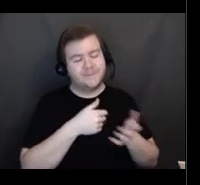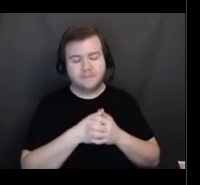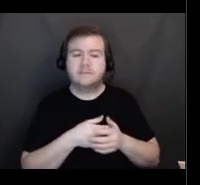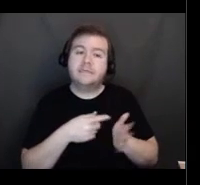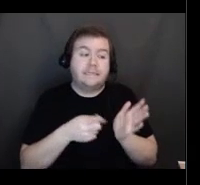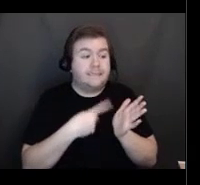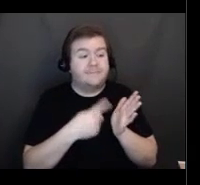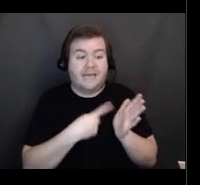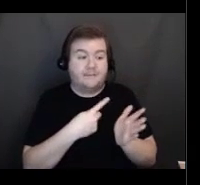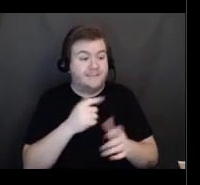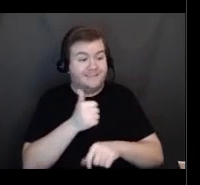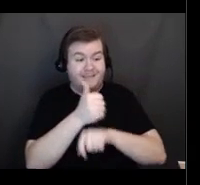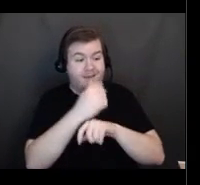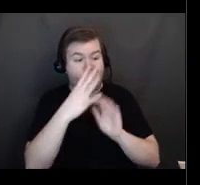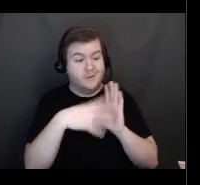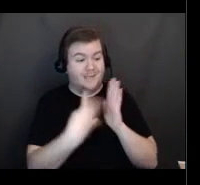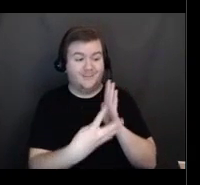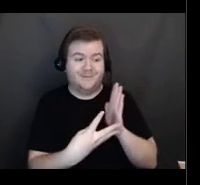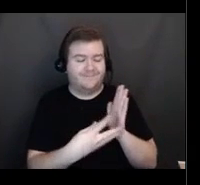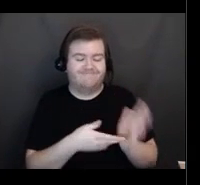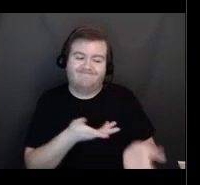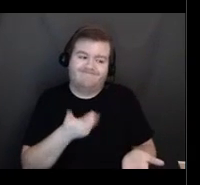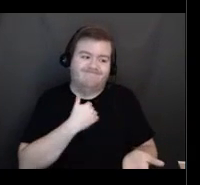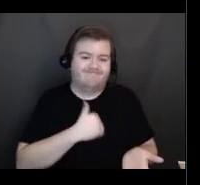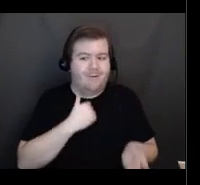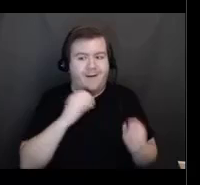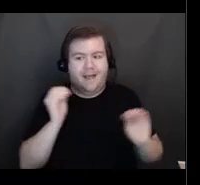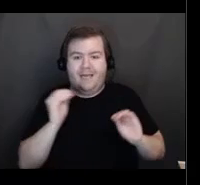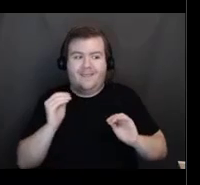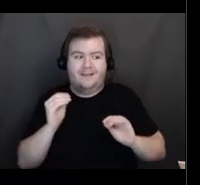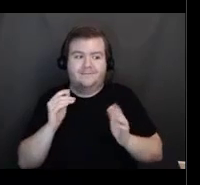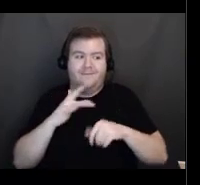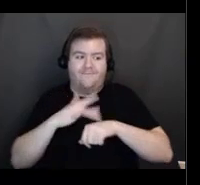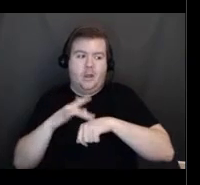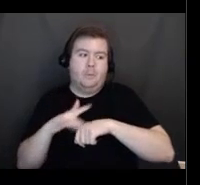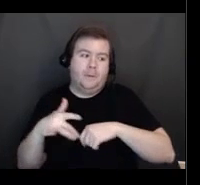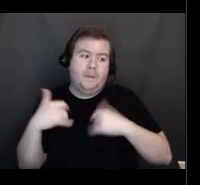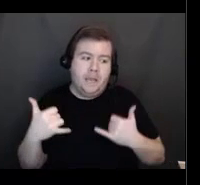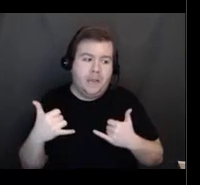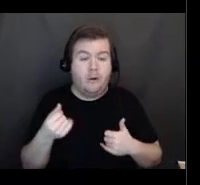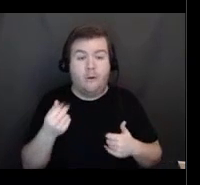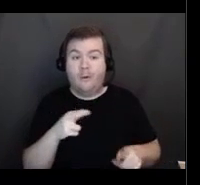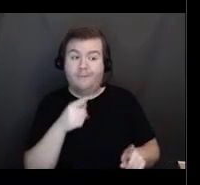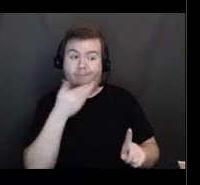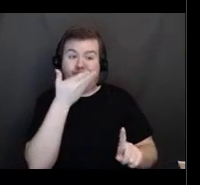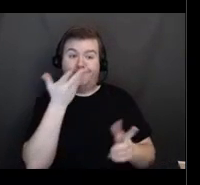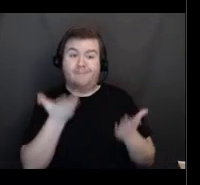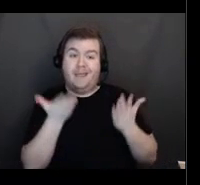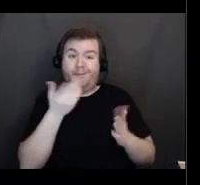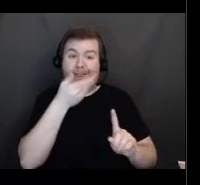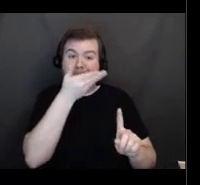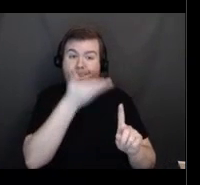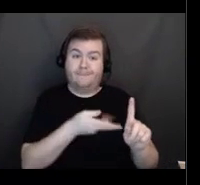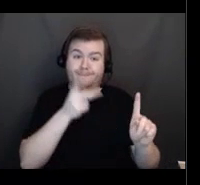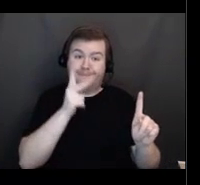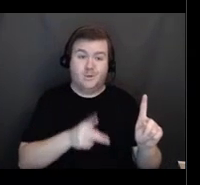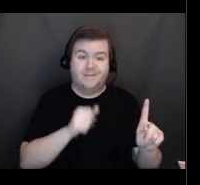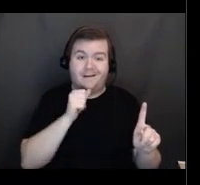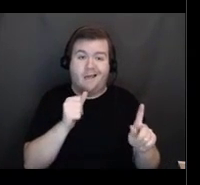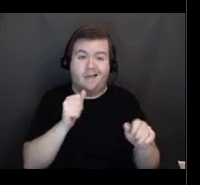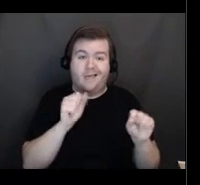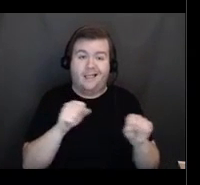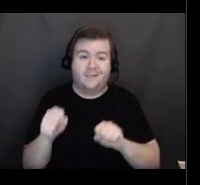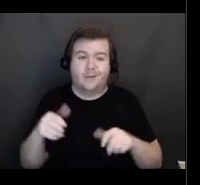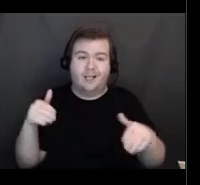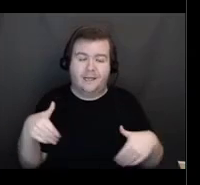They might not even be, you know, categorically eligible at that point. So you're going to, unfortunately, sometimes have to deliver that,